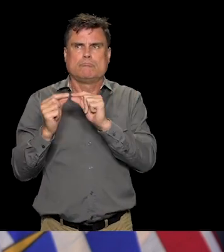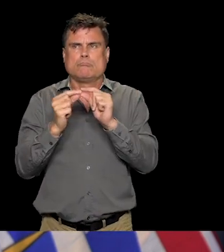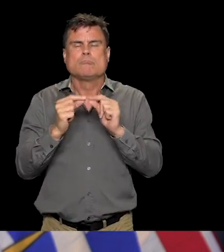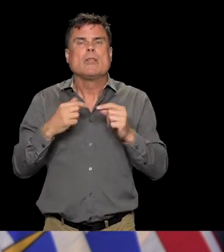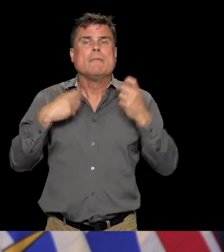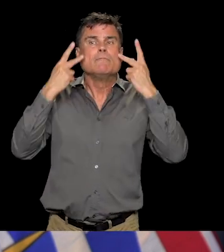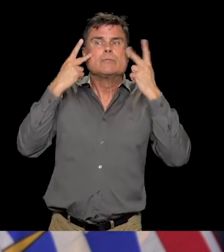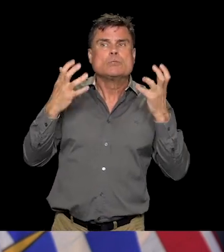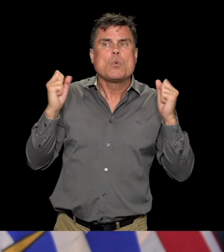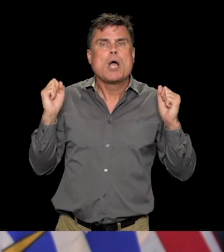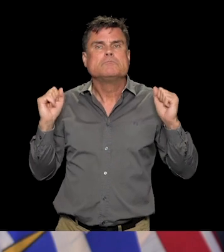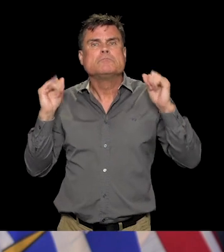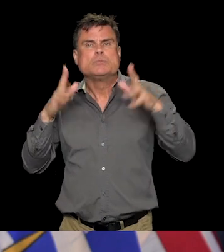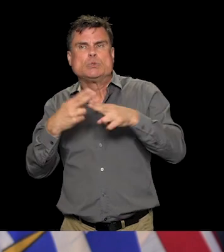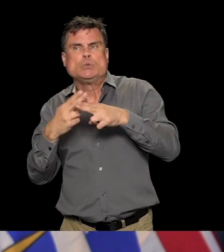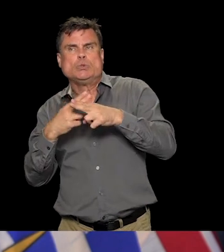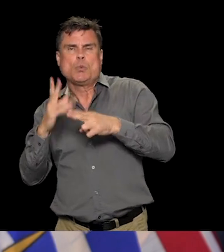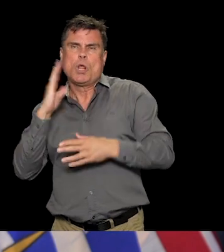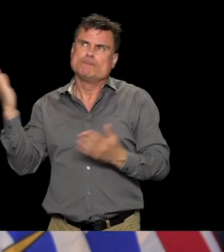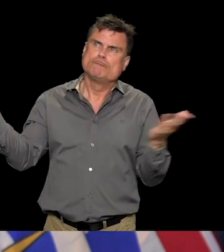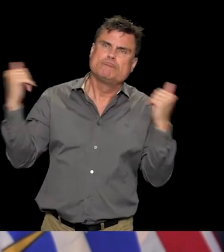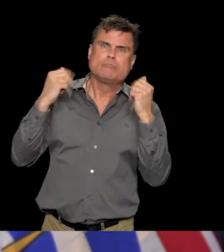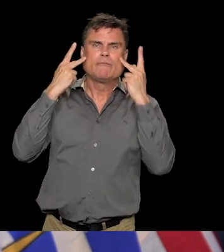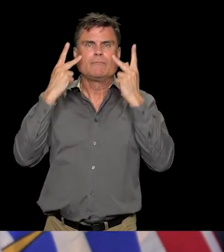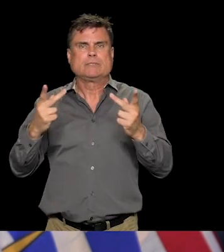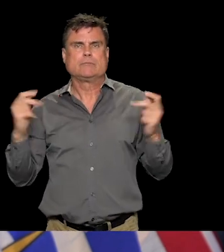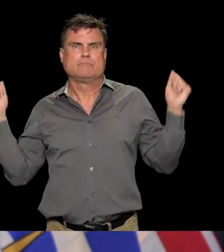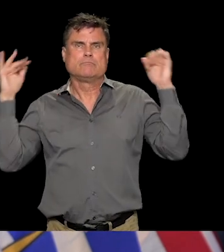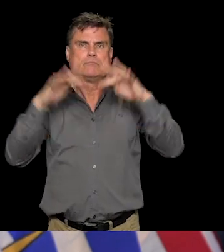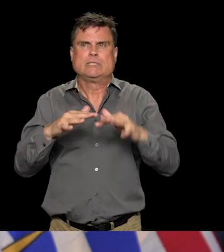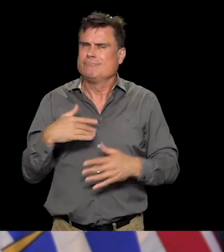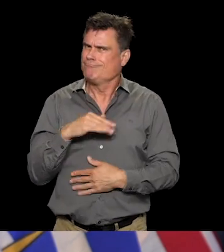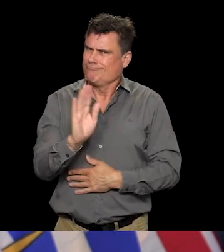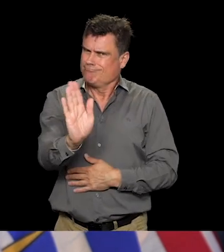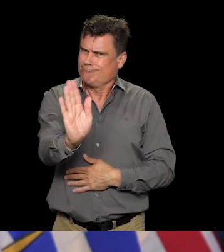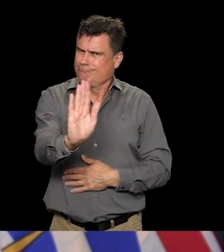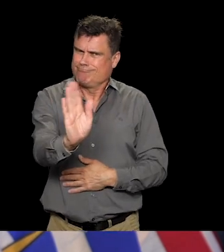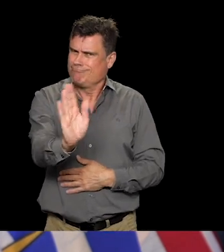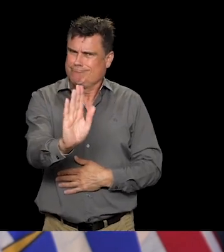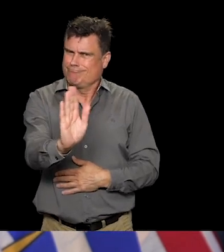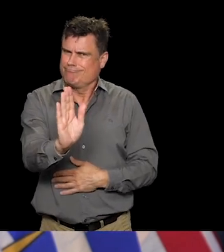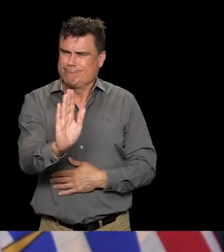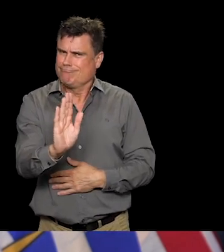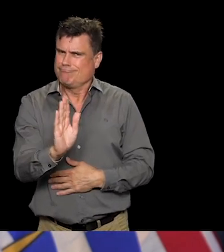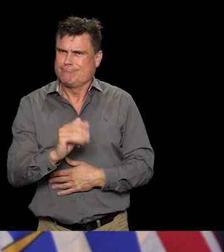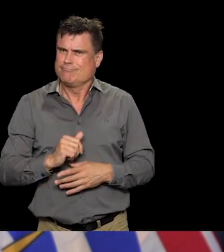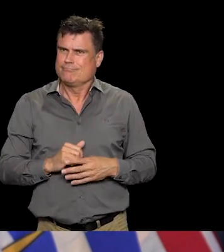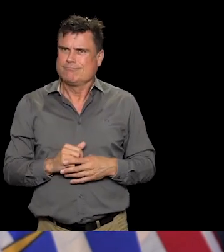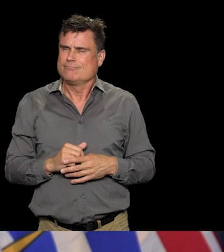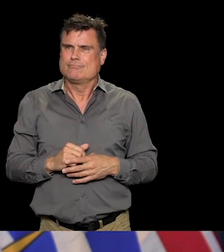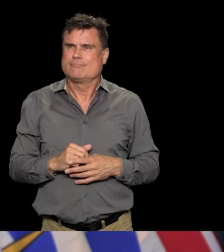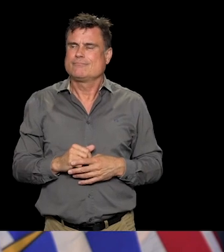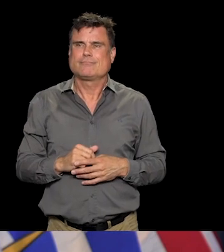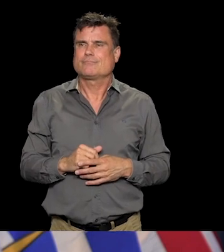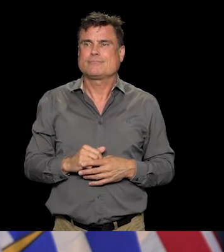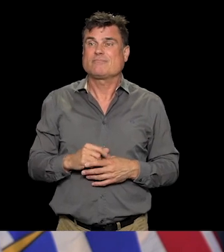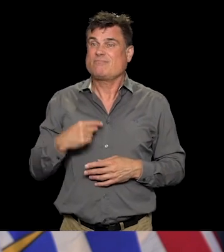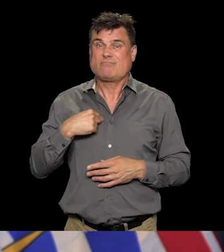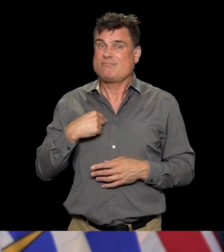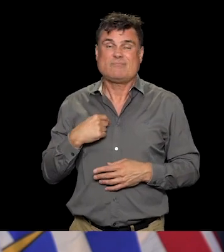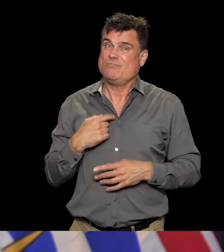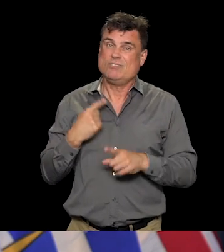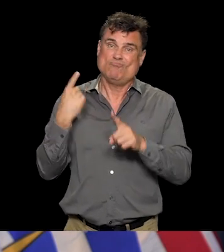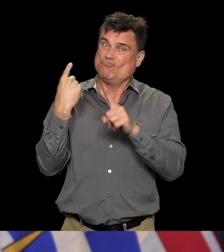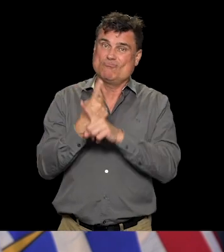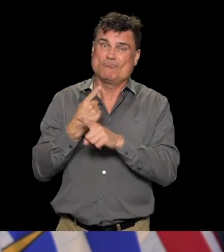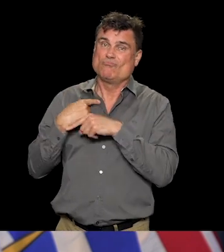to support them. And in terms of talking with my colleagues across the U.S., I talk regularly with my colleagues in the Pacific